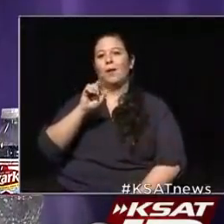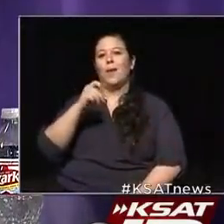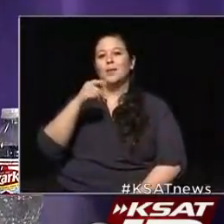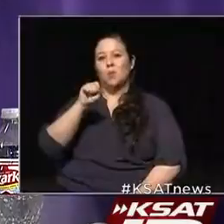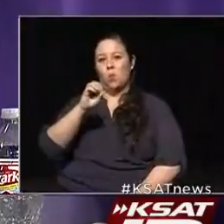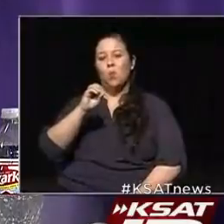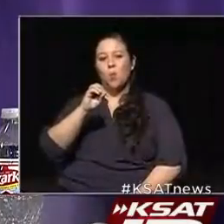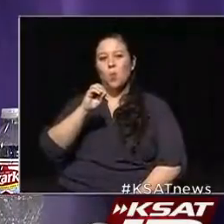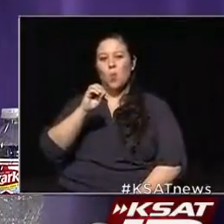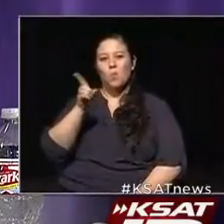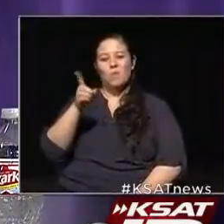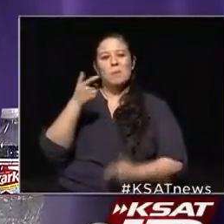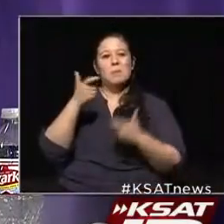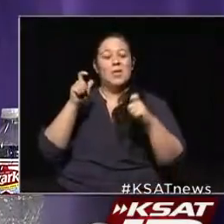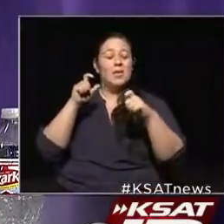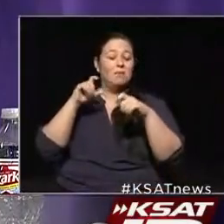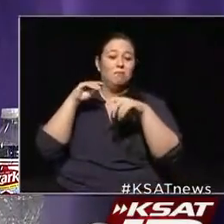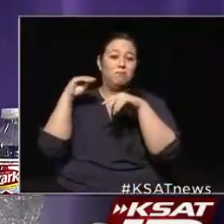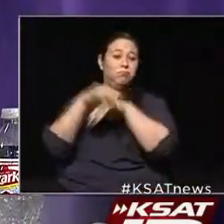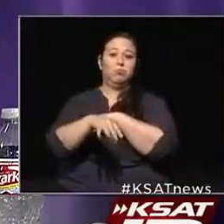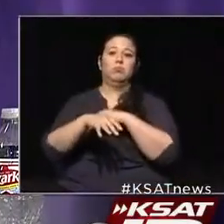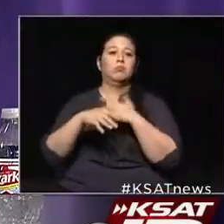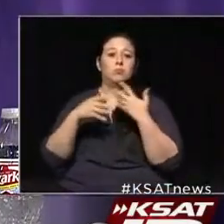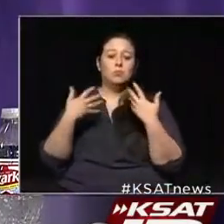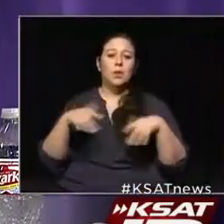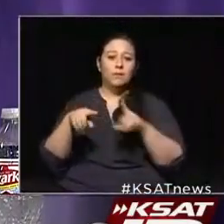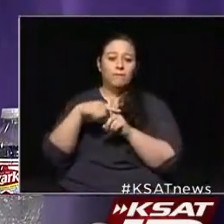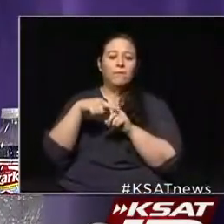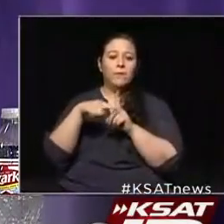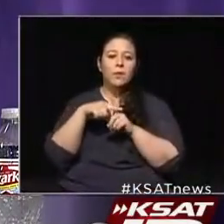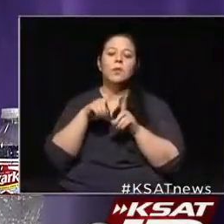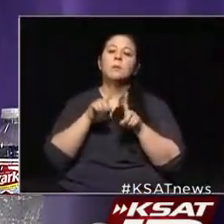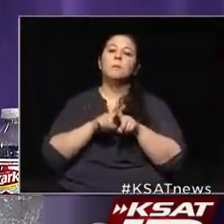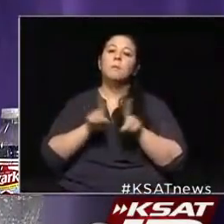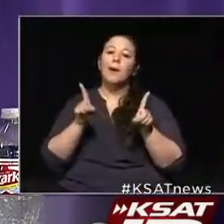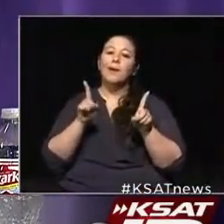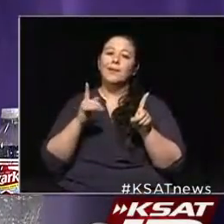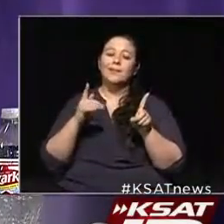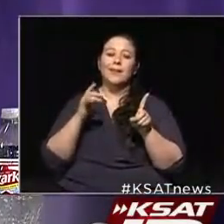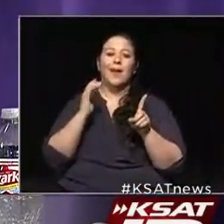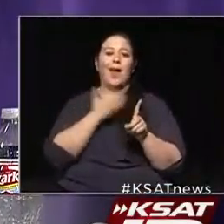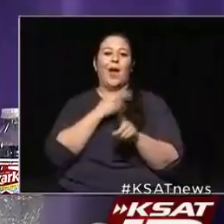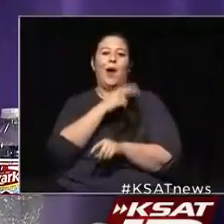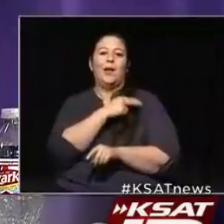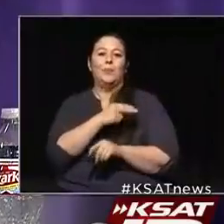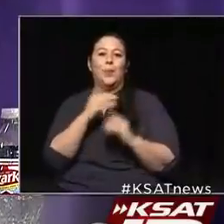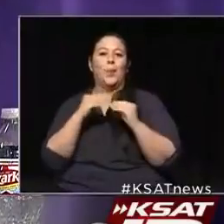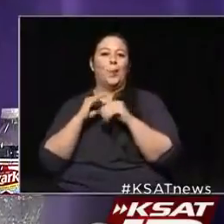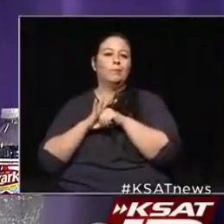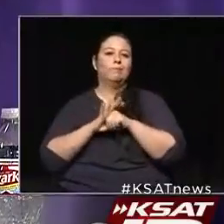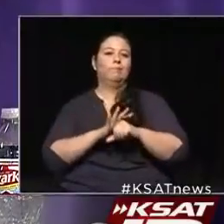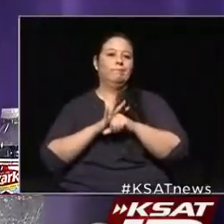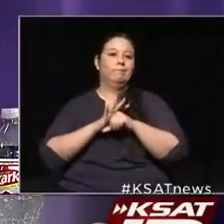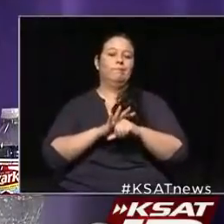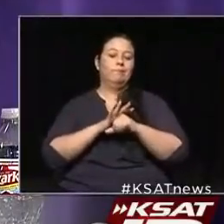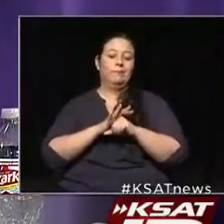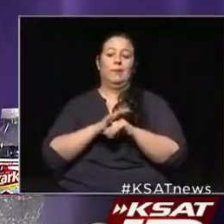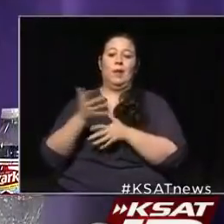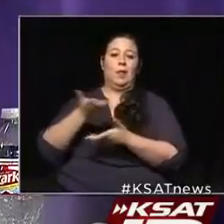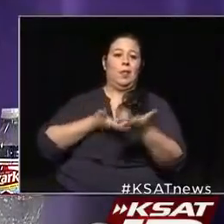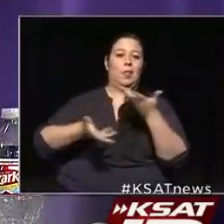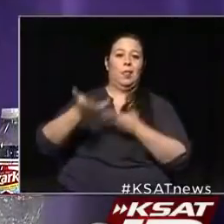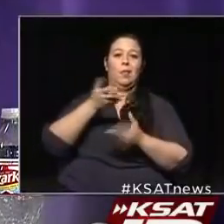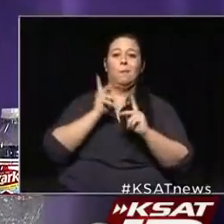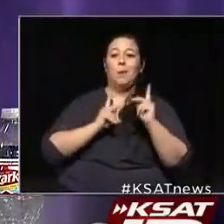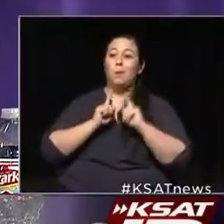alone where they've had a big outbreak. So that's kind of pushing on our hospital system to be able to handle people from